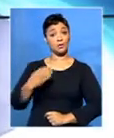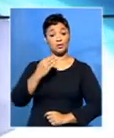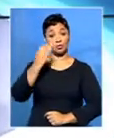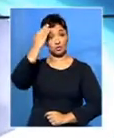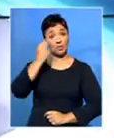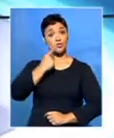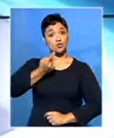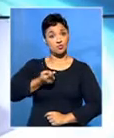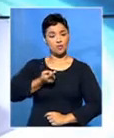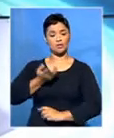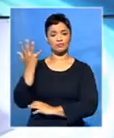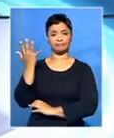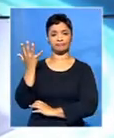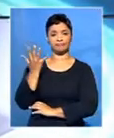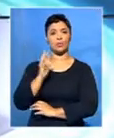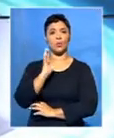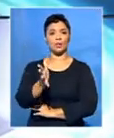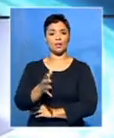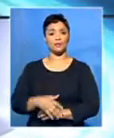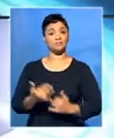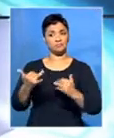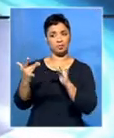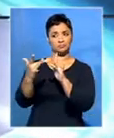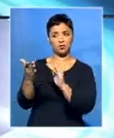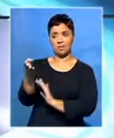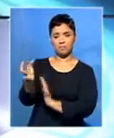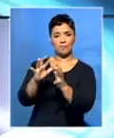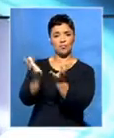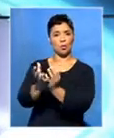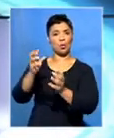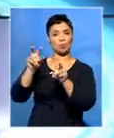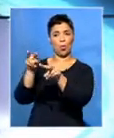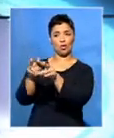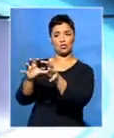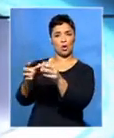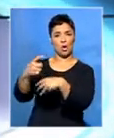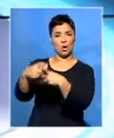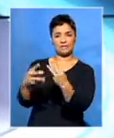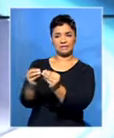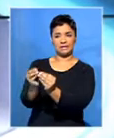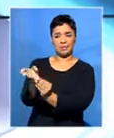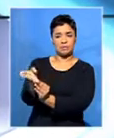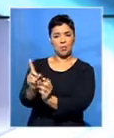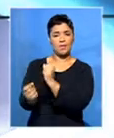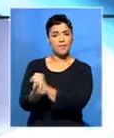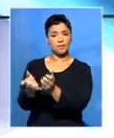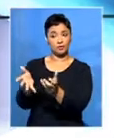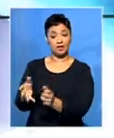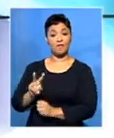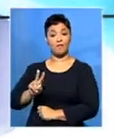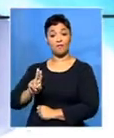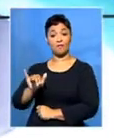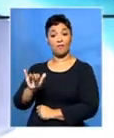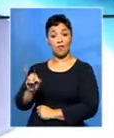President Zuma will give a keynote address tomorrow. Let's cross now for the latest to find out what's been happening today. Our contributing editor,